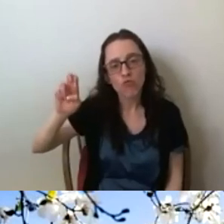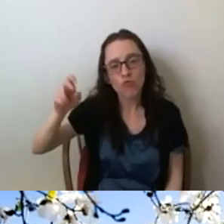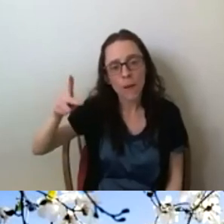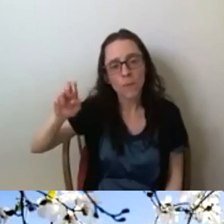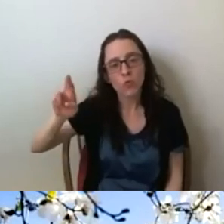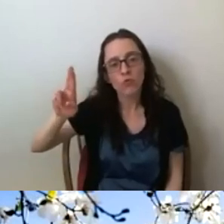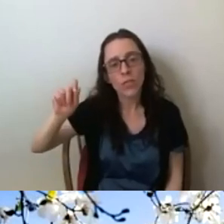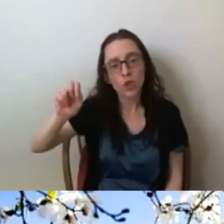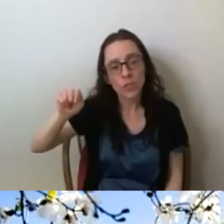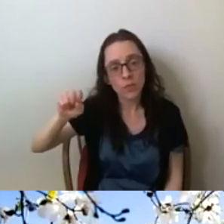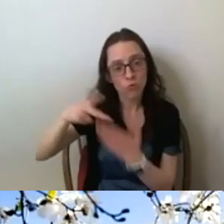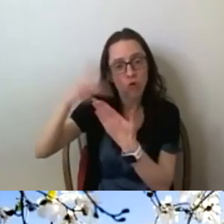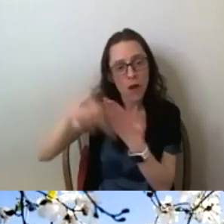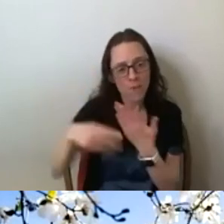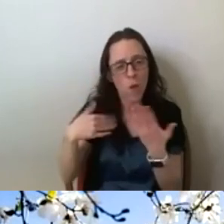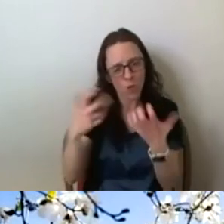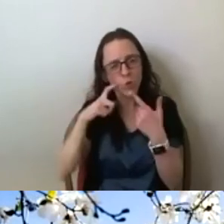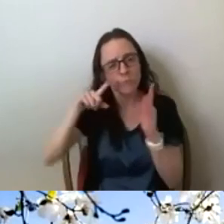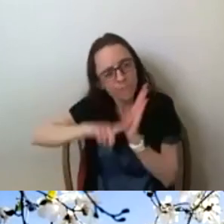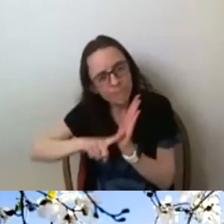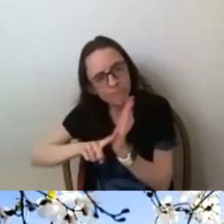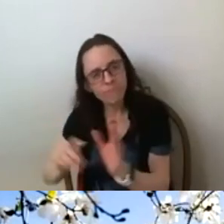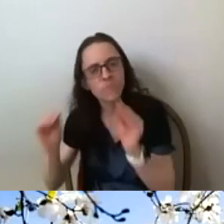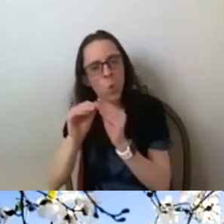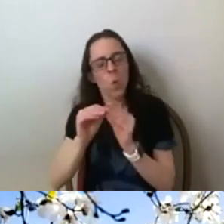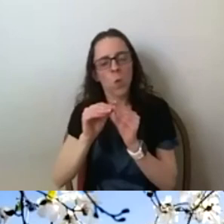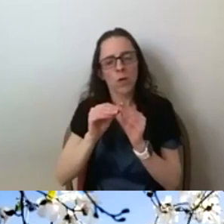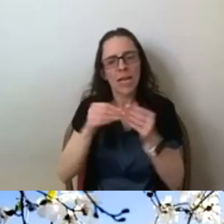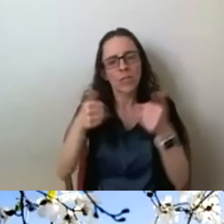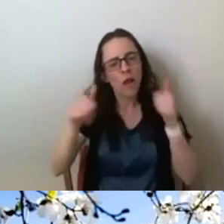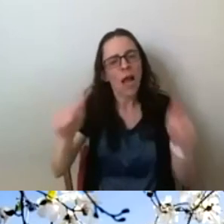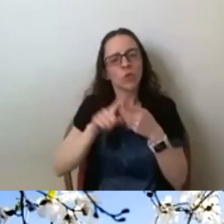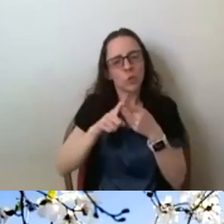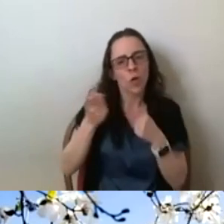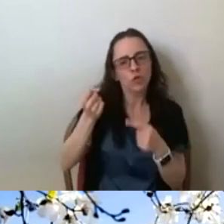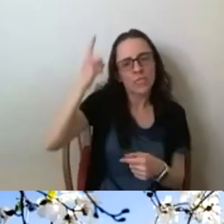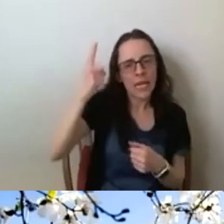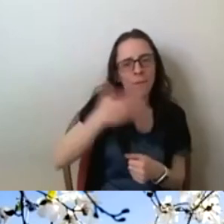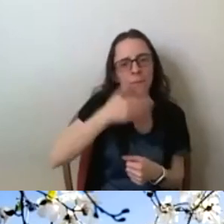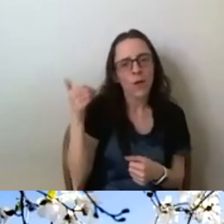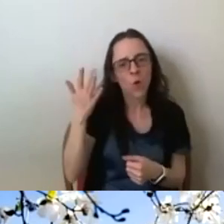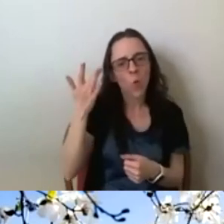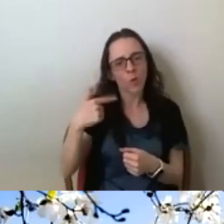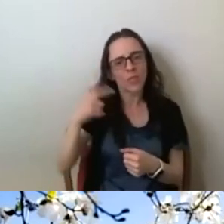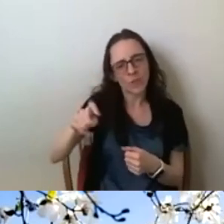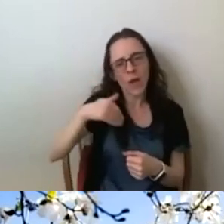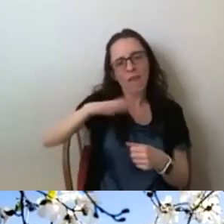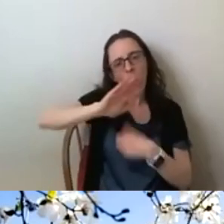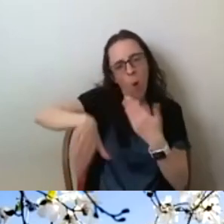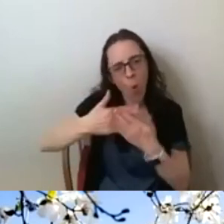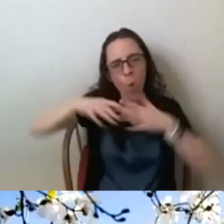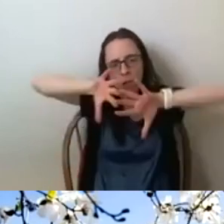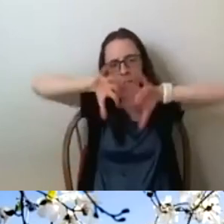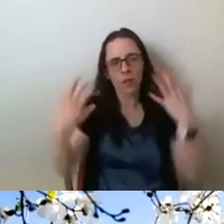try, uh, kind of articulate why there needs to be a more all-encompassing program rather than